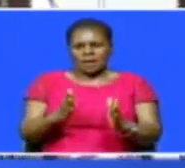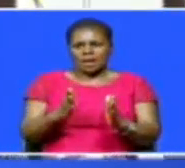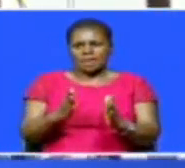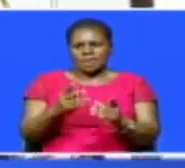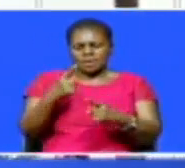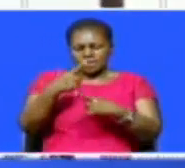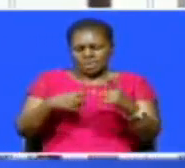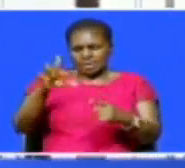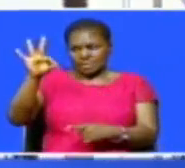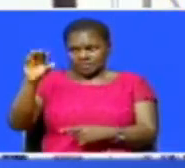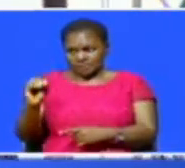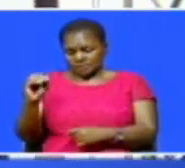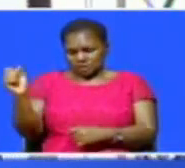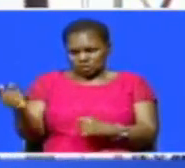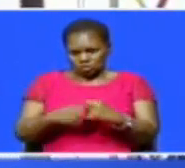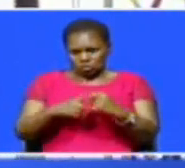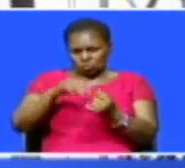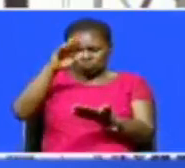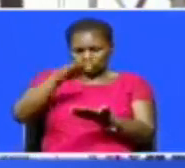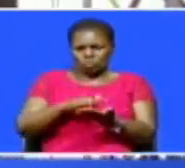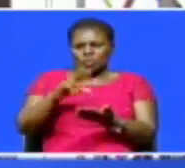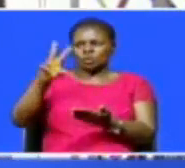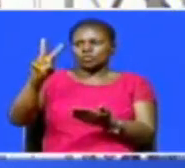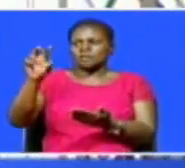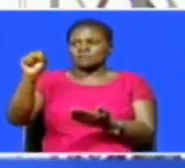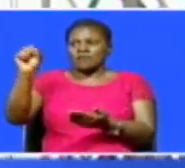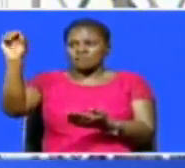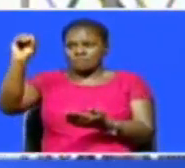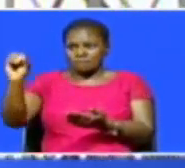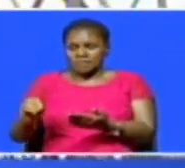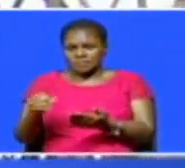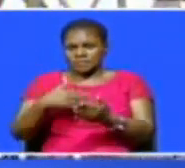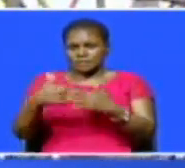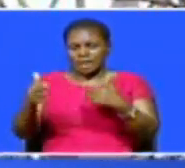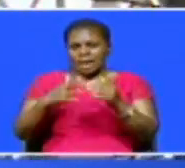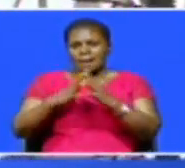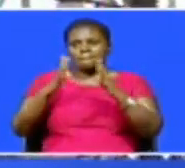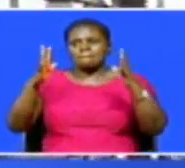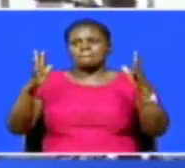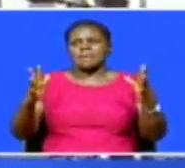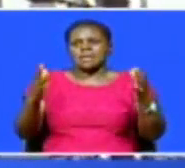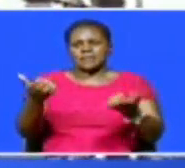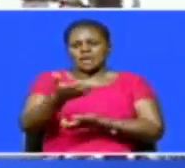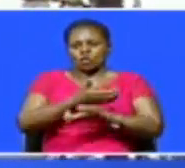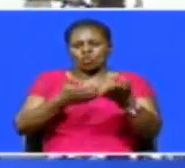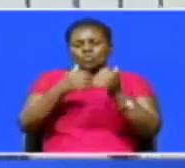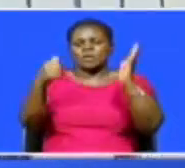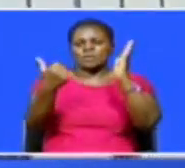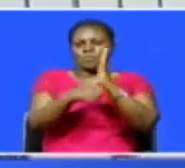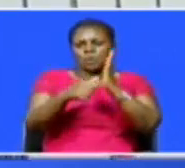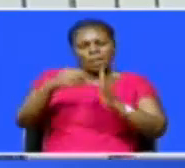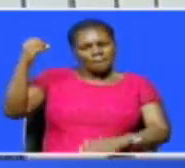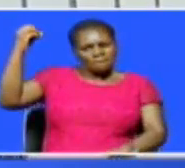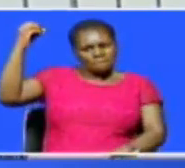year ending June 30th will drop by at least 25 percent, signaling a wider, grim economic outlook. The